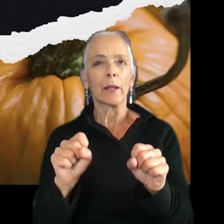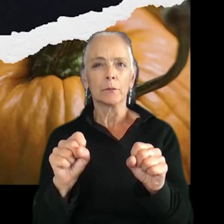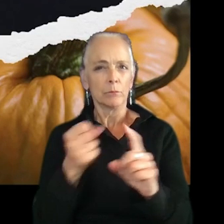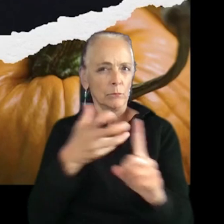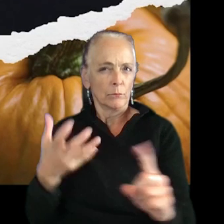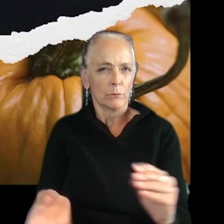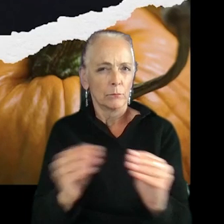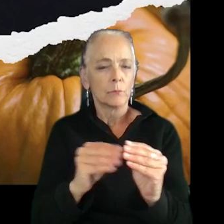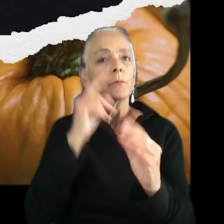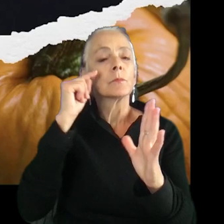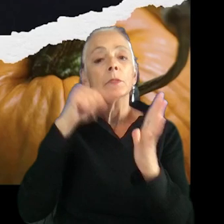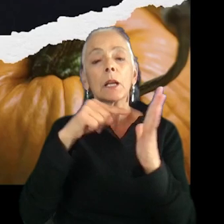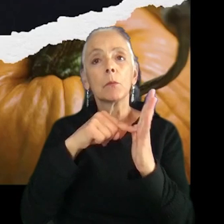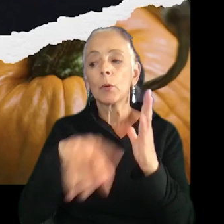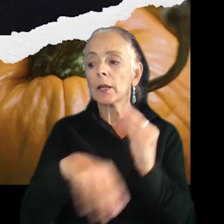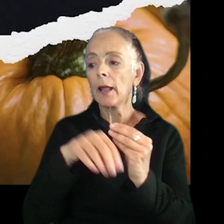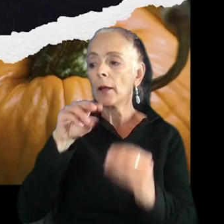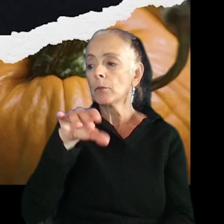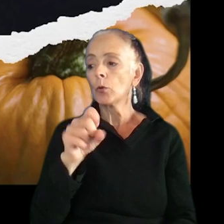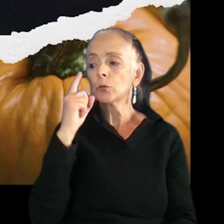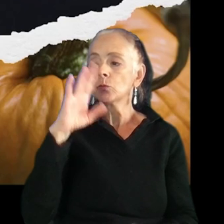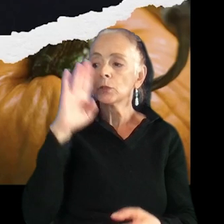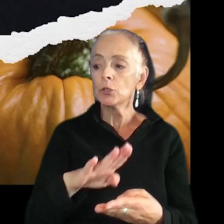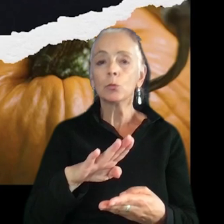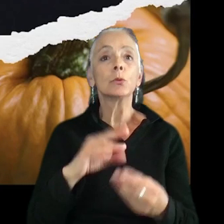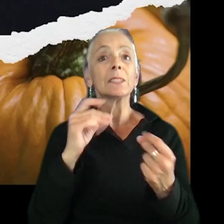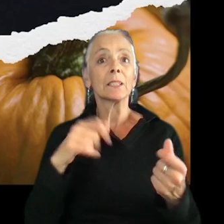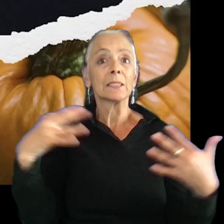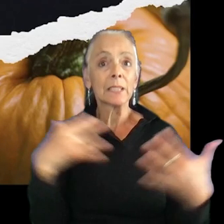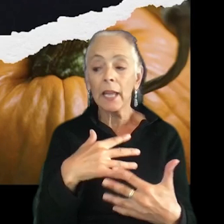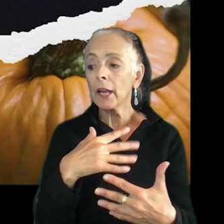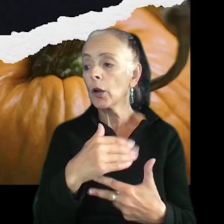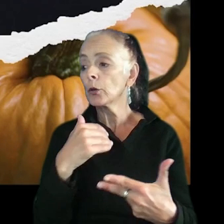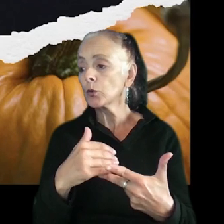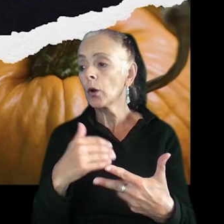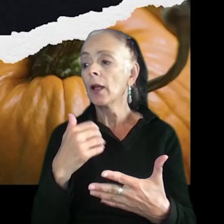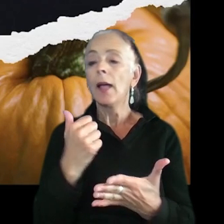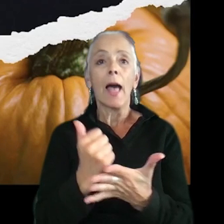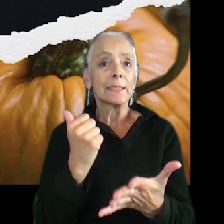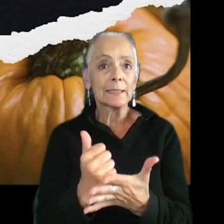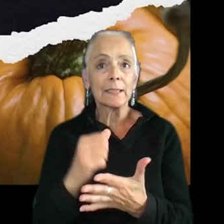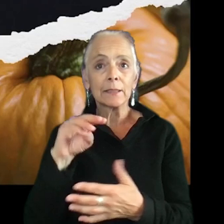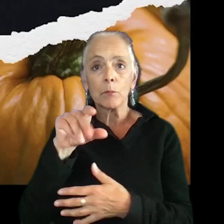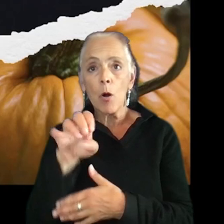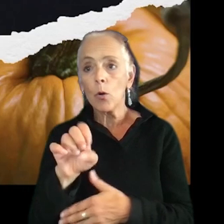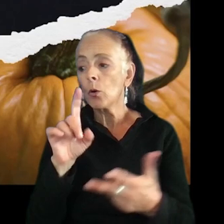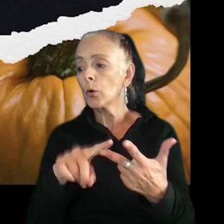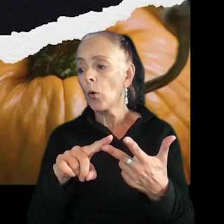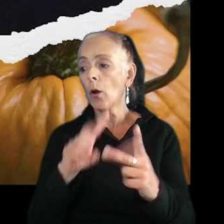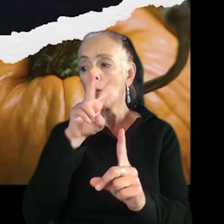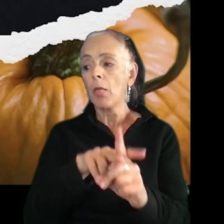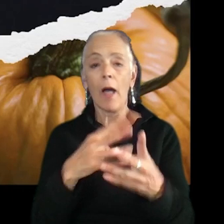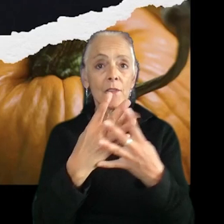that. For example, we can add modes to reduce sudden scares or assist modes or apply filters such as